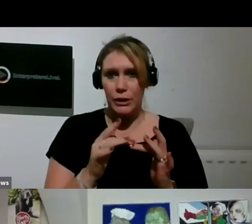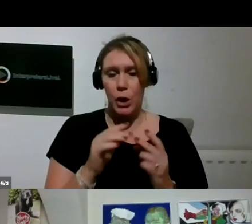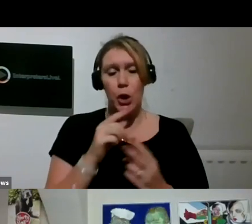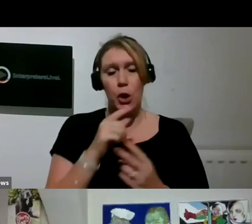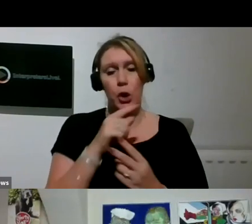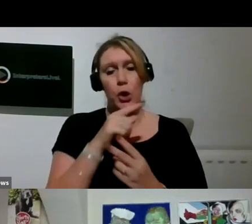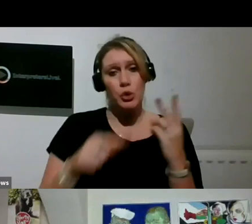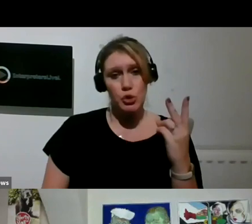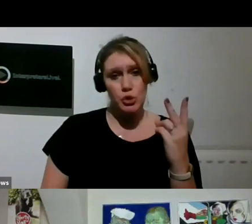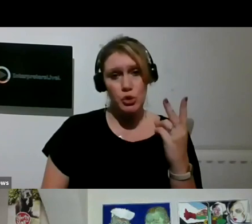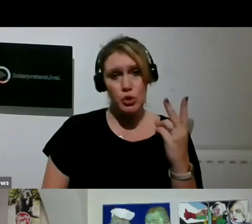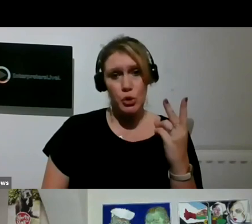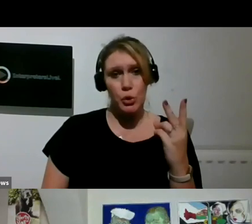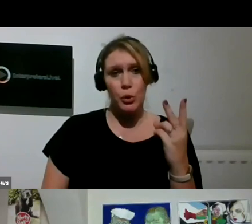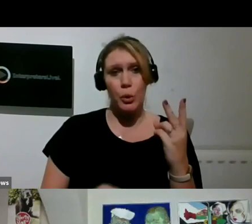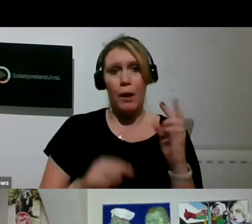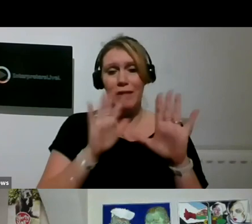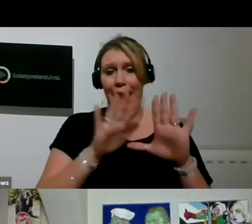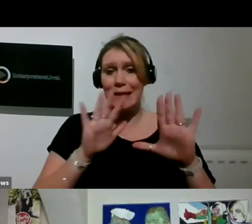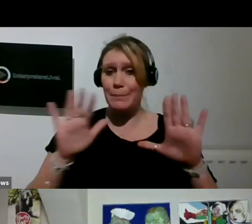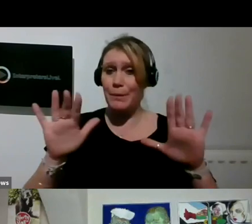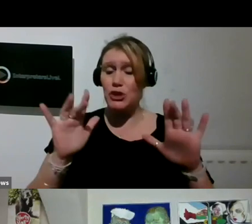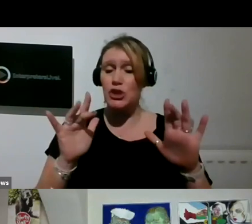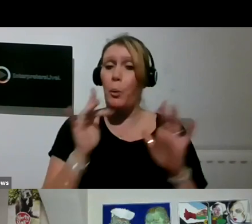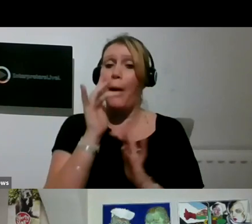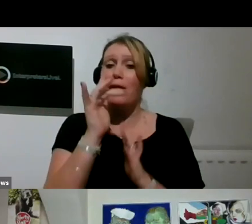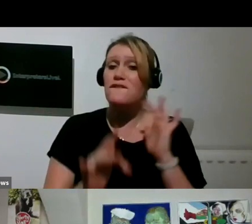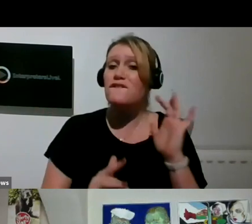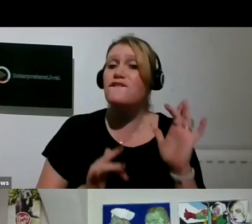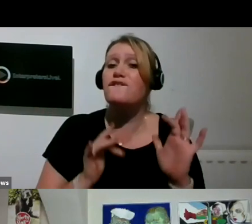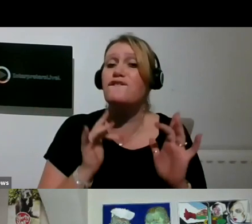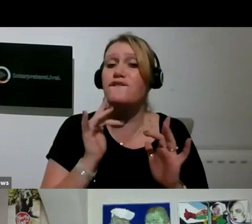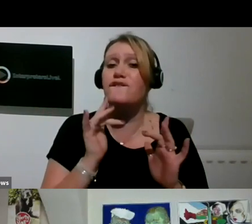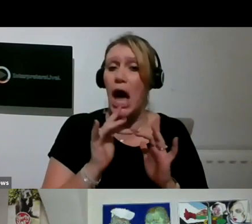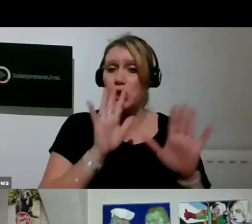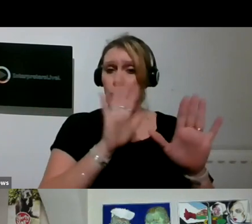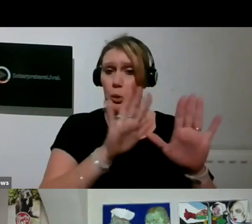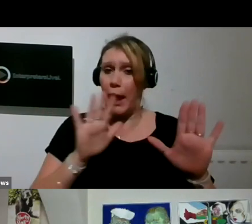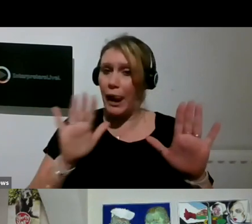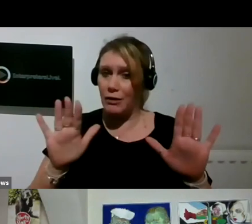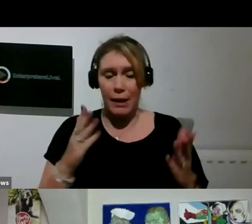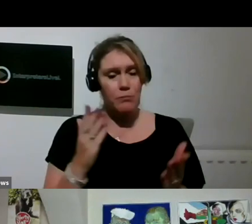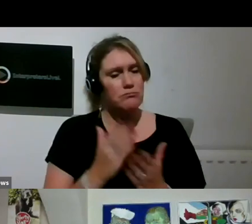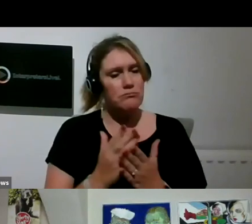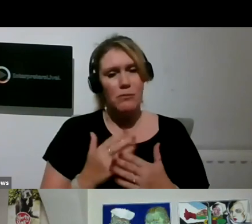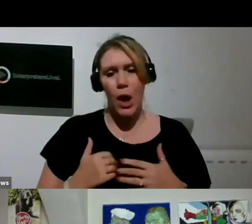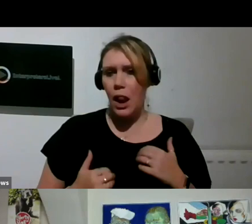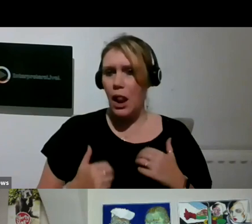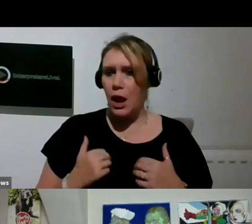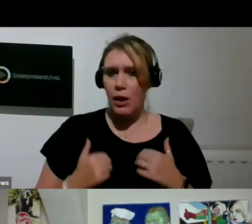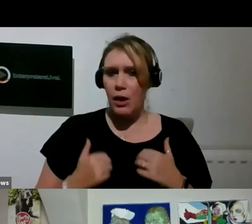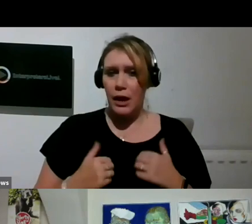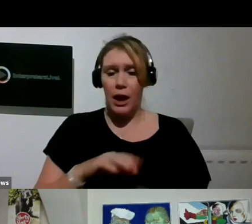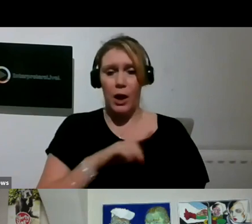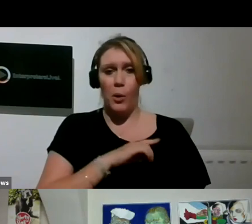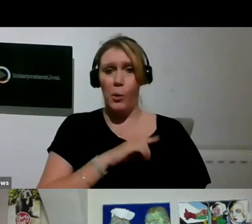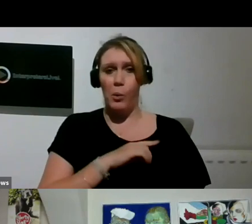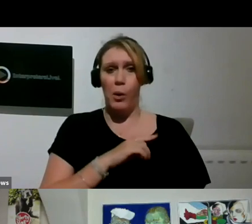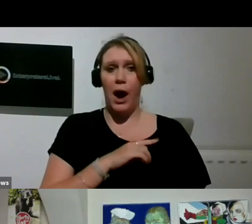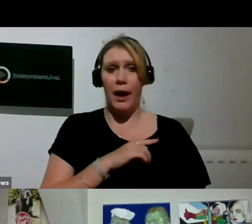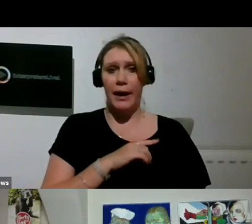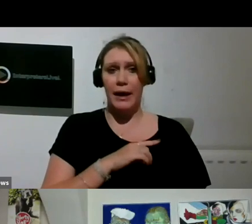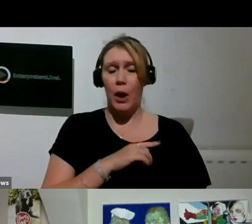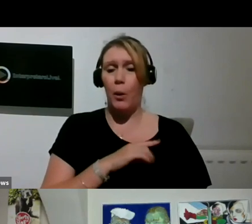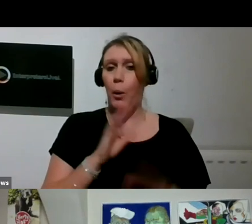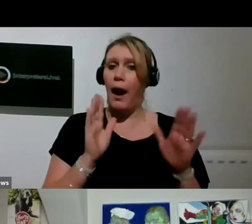virtual galleries. And for anybody who's not come across a virtual gallery, it's very, very interesting. Because instead of having to fit your show into the